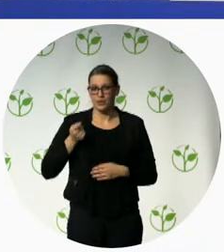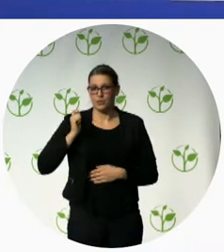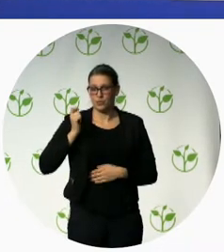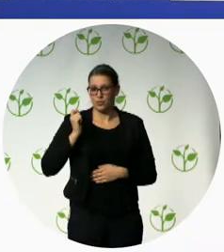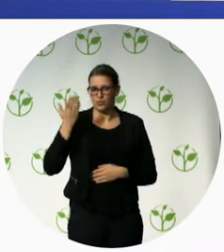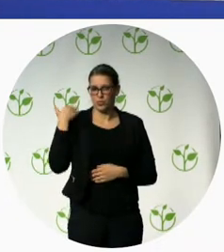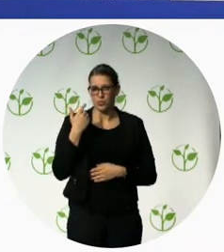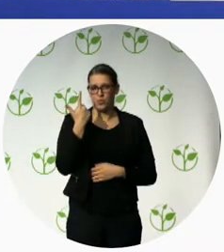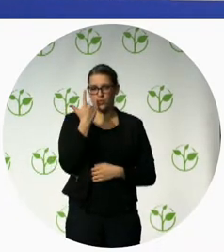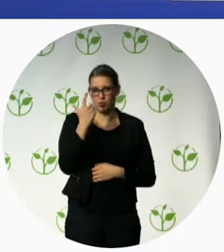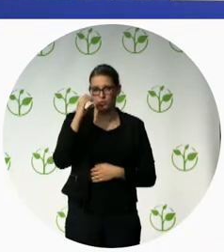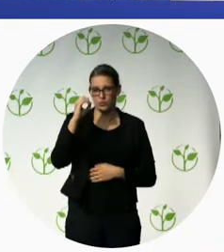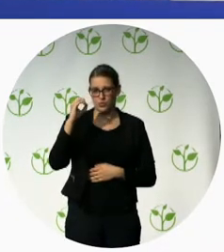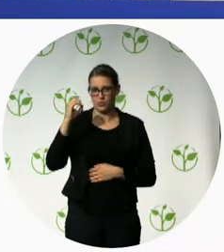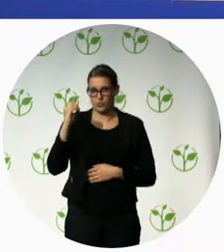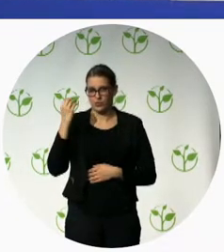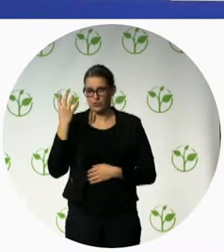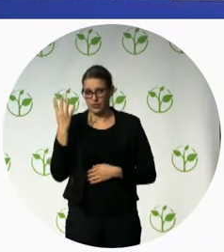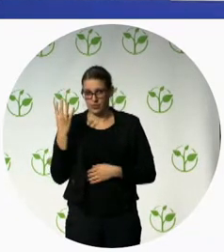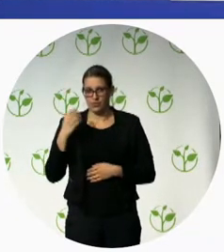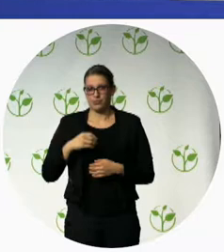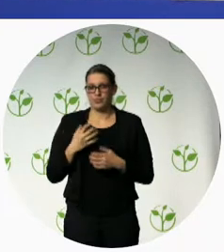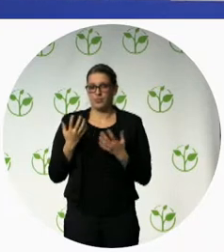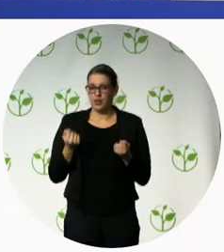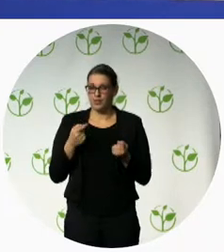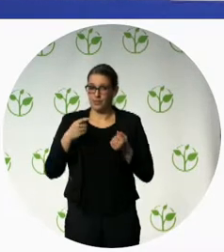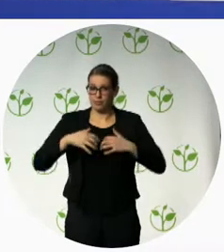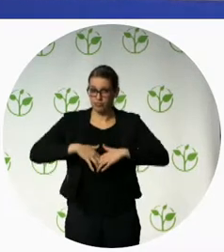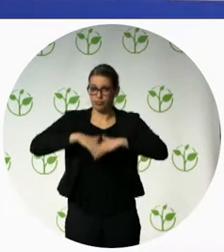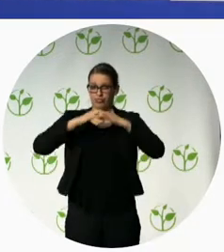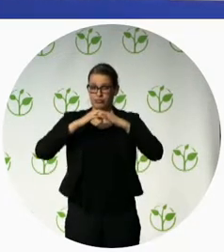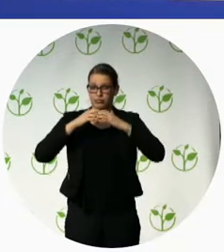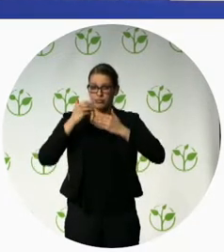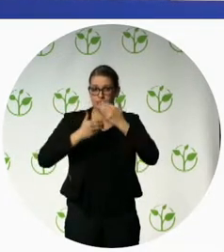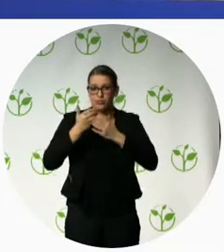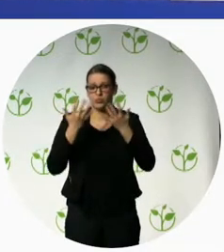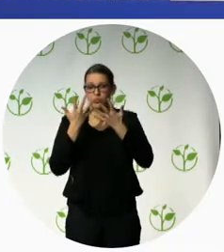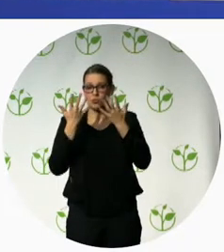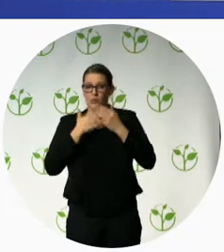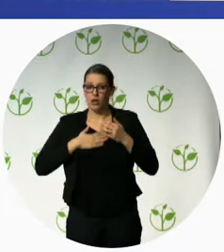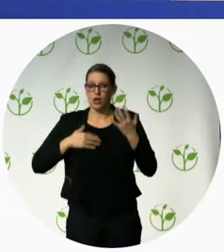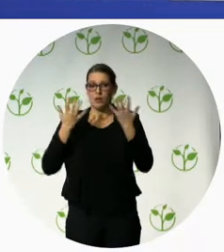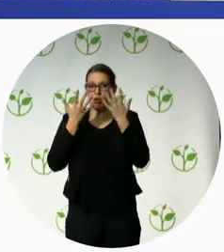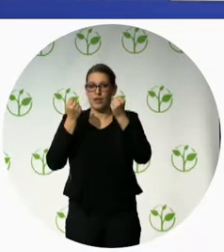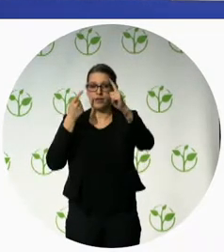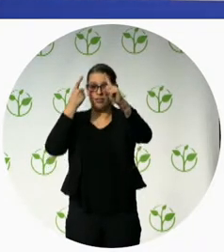to set up and strengthen the rehabilitation system the sector in the country